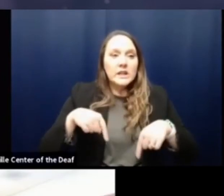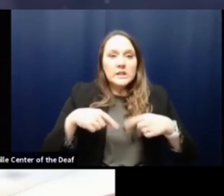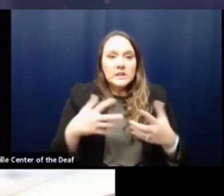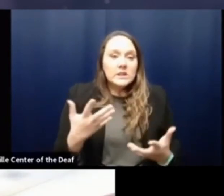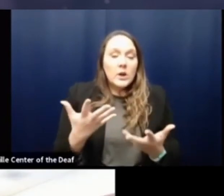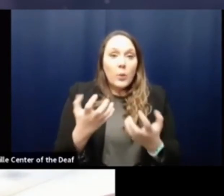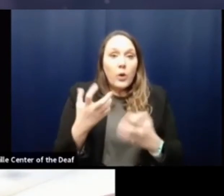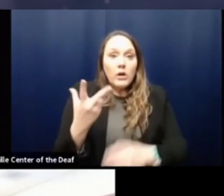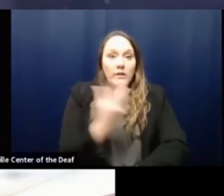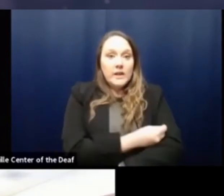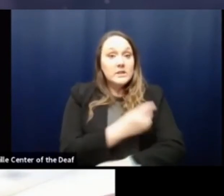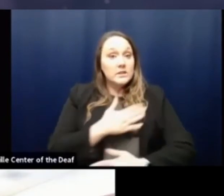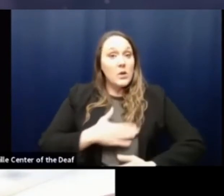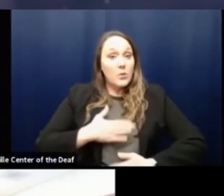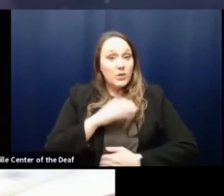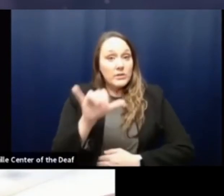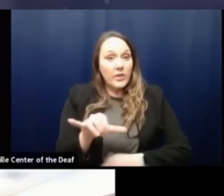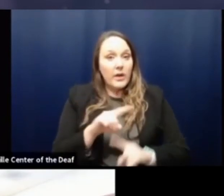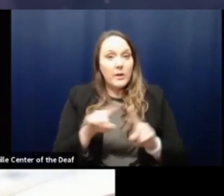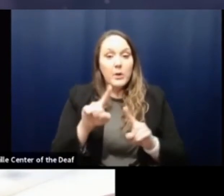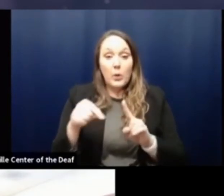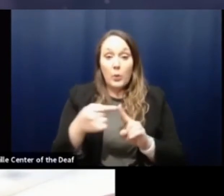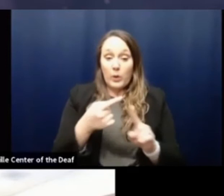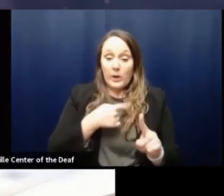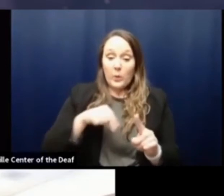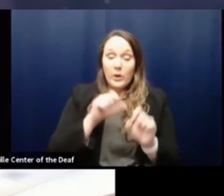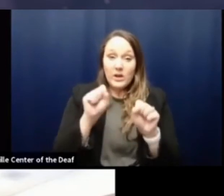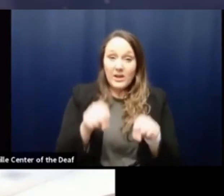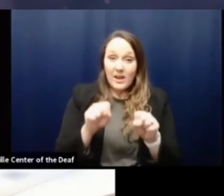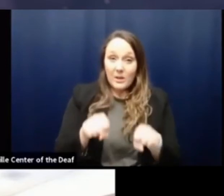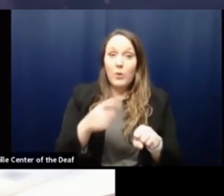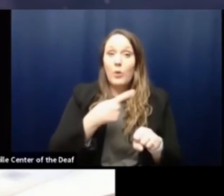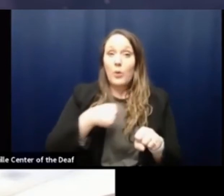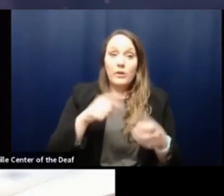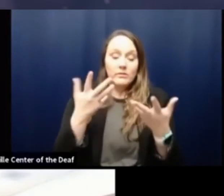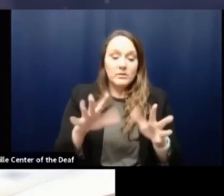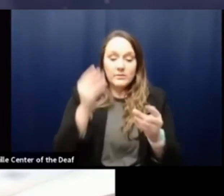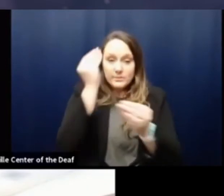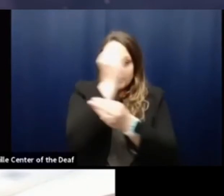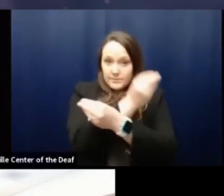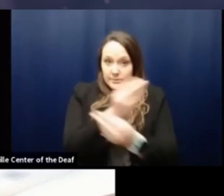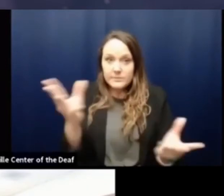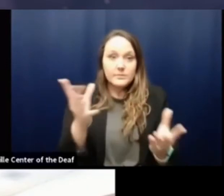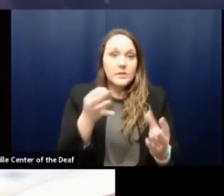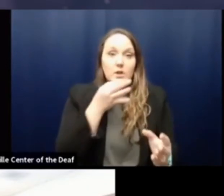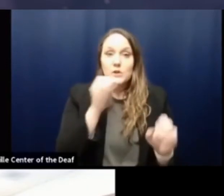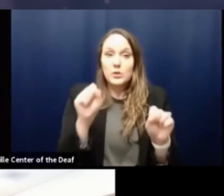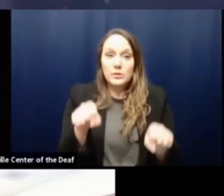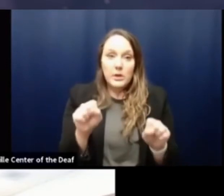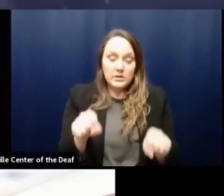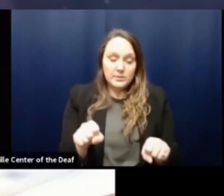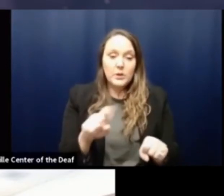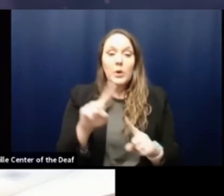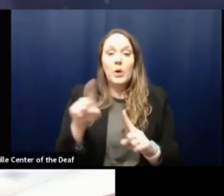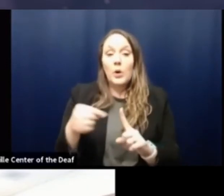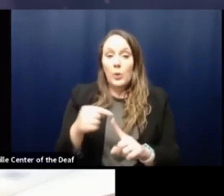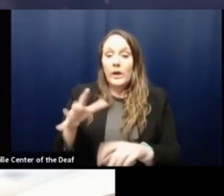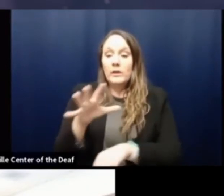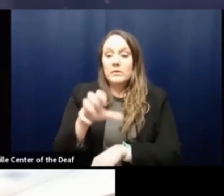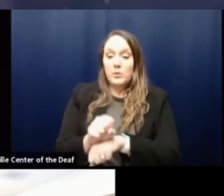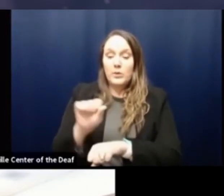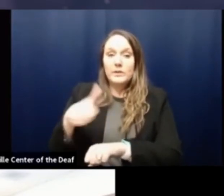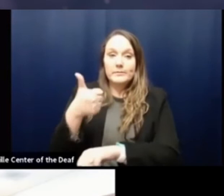appreciate that. But as soon as we're able, we are getting the information out to the public about when vaccine appointments are going to be open.